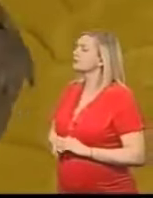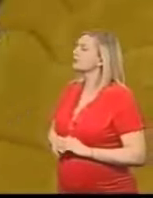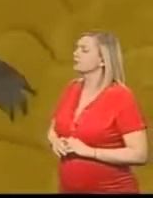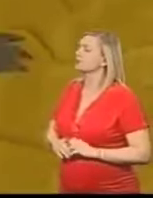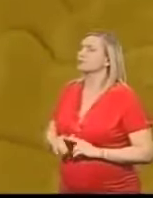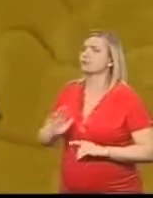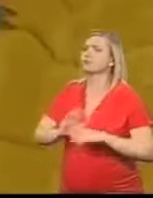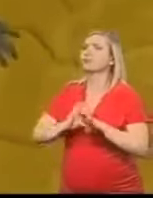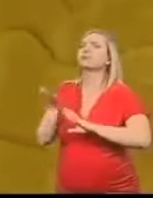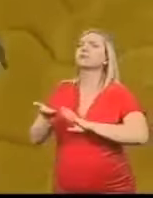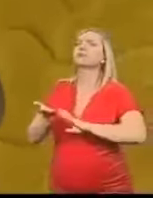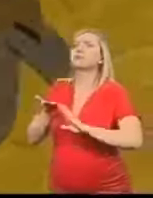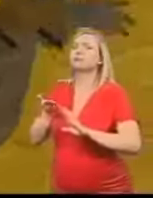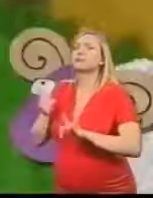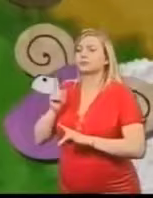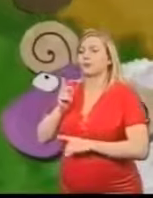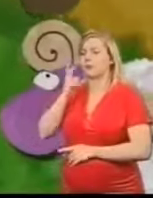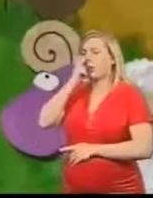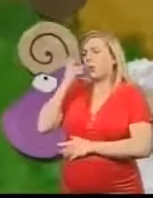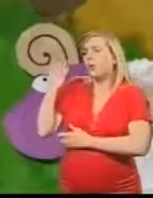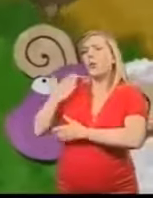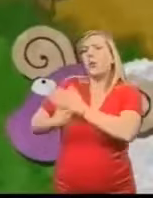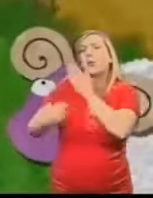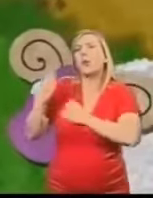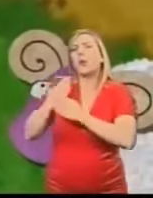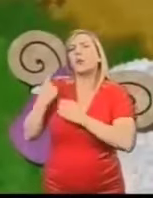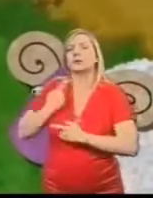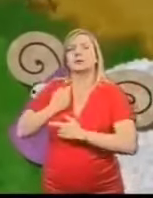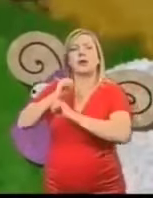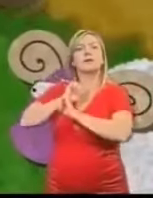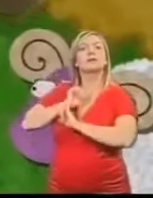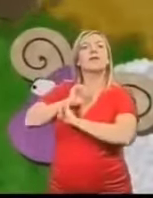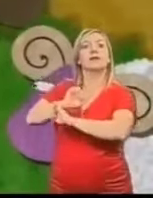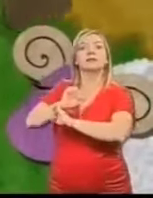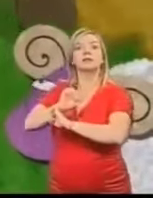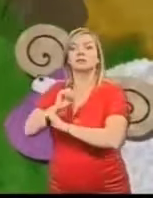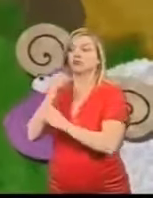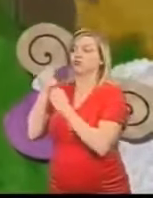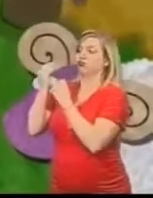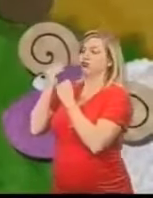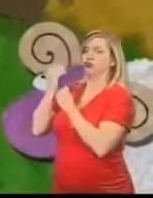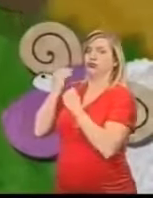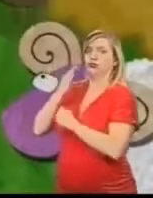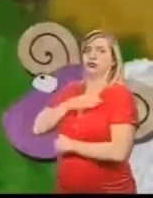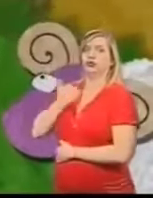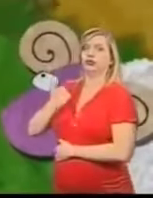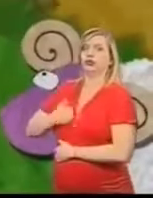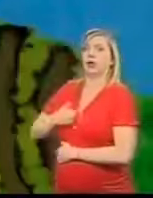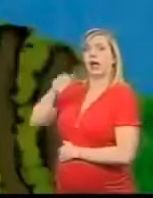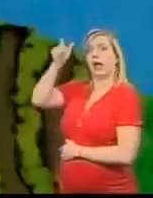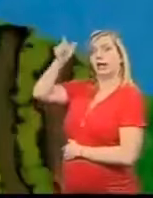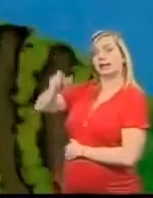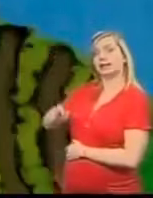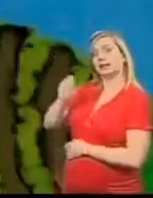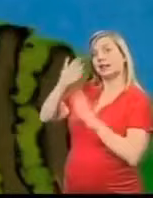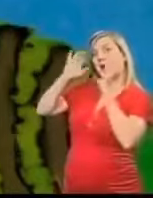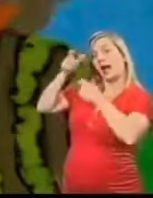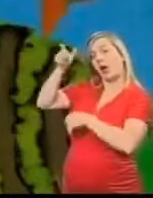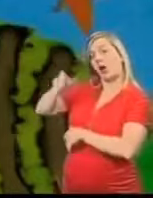Is an ancient art of self-defence Taught to me By an old Chinese owl Called Watch